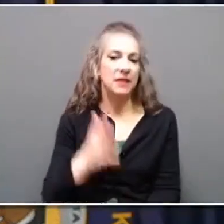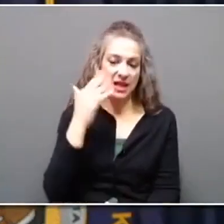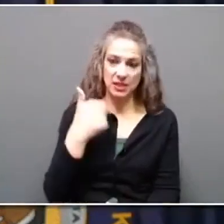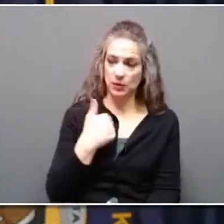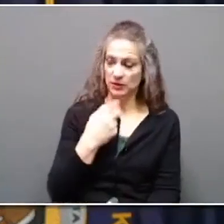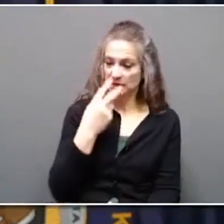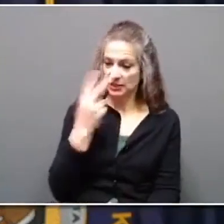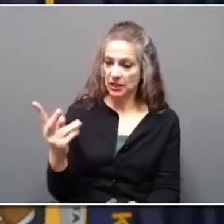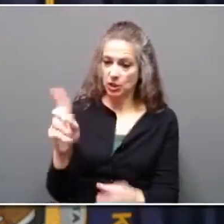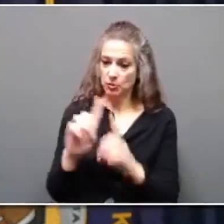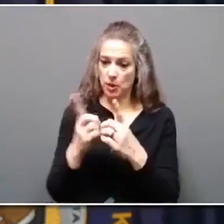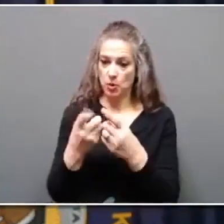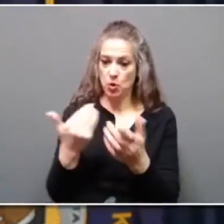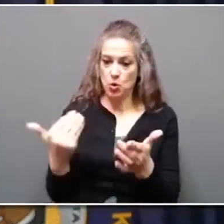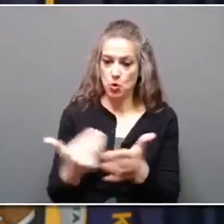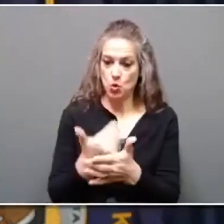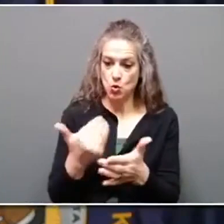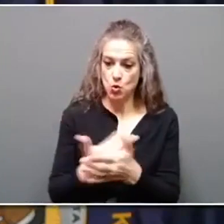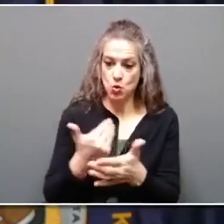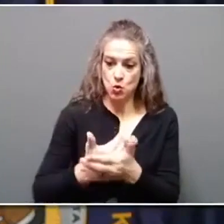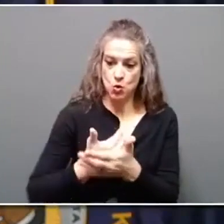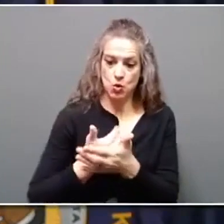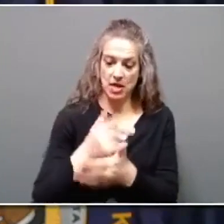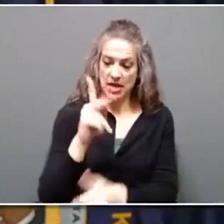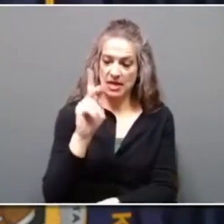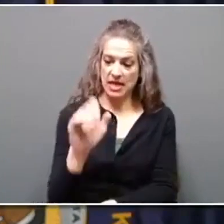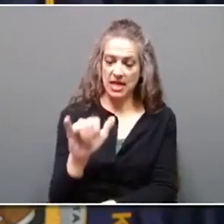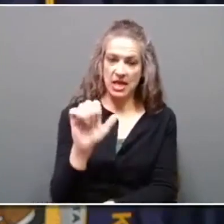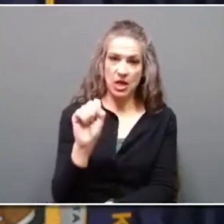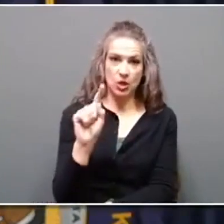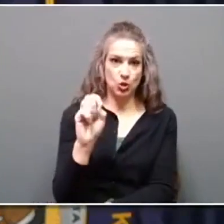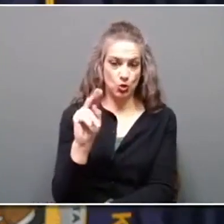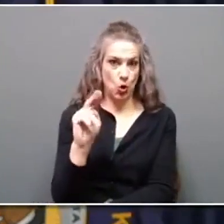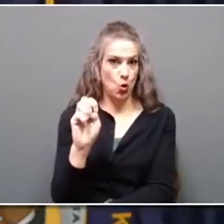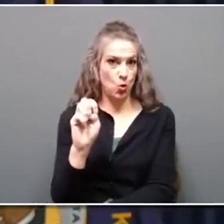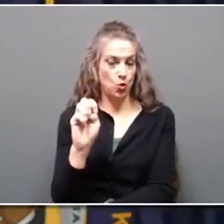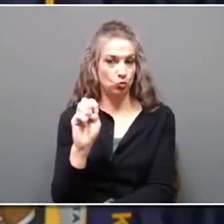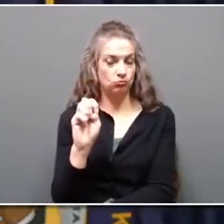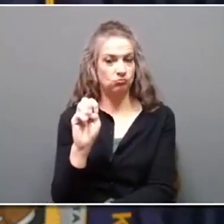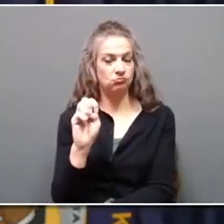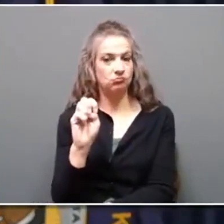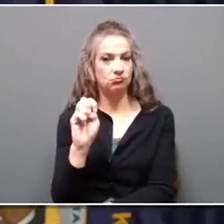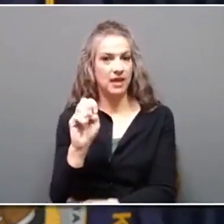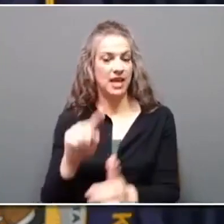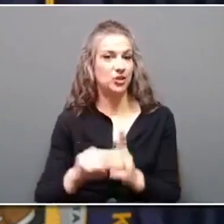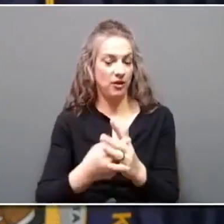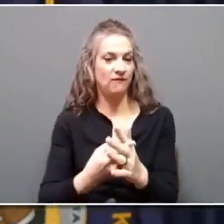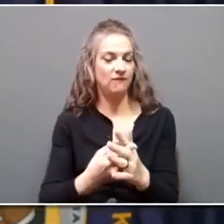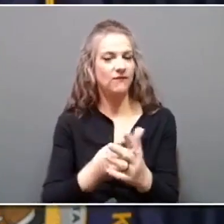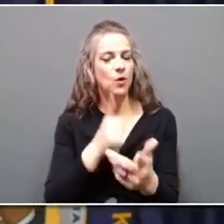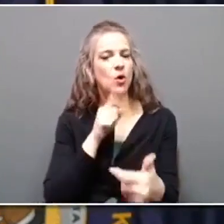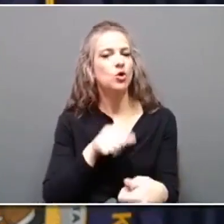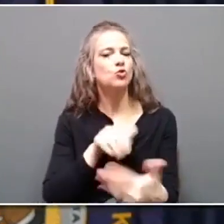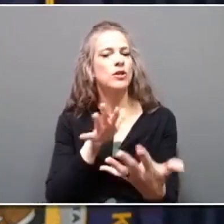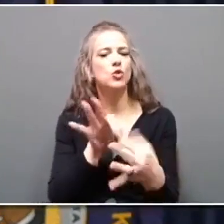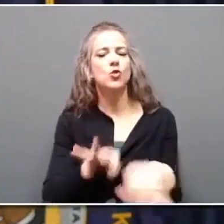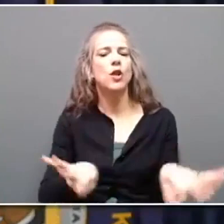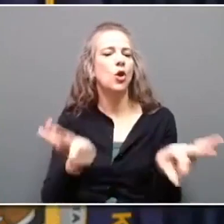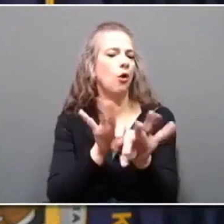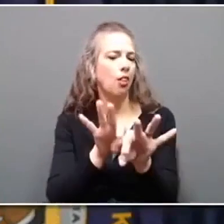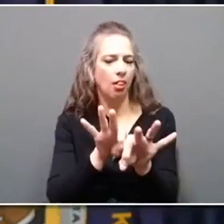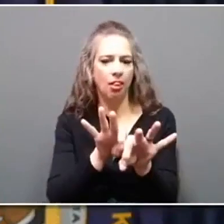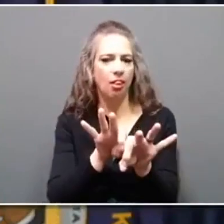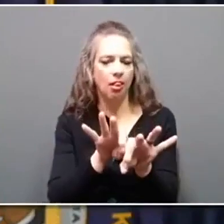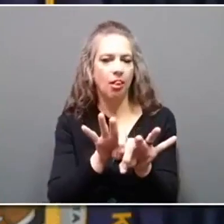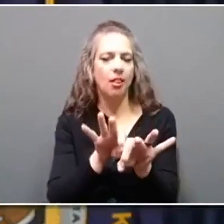department's new Appalachia Keystone Initiative. And this will attempt to address the critical intersection of climate